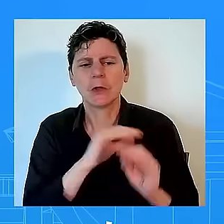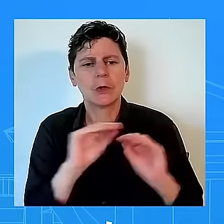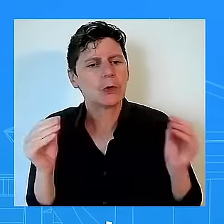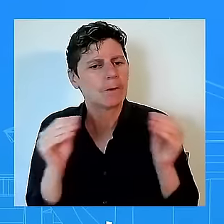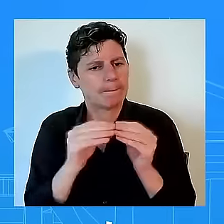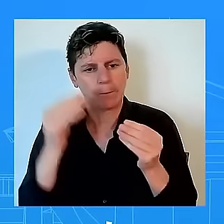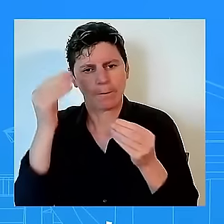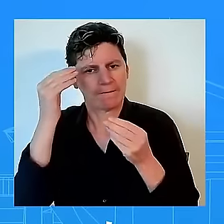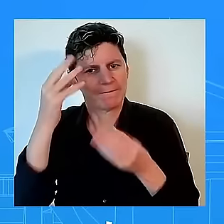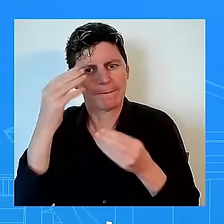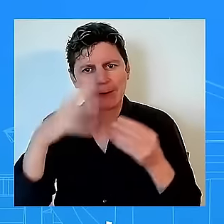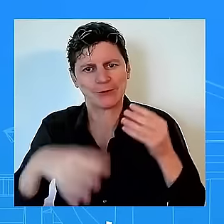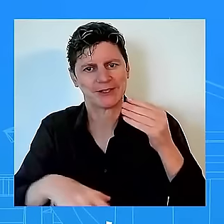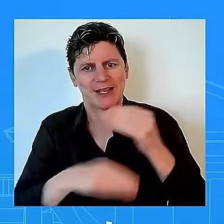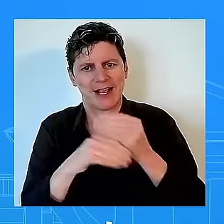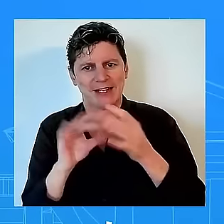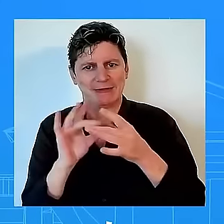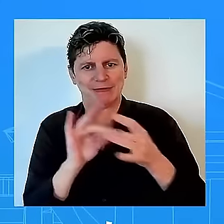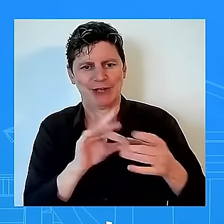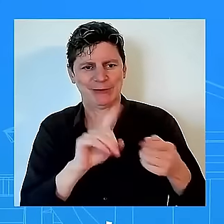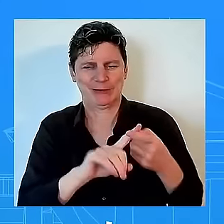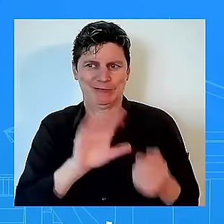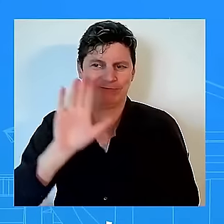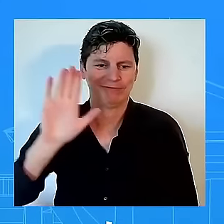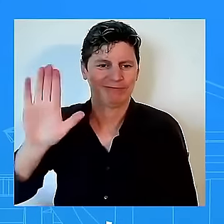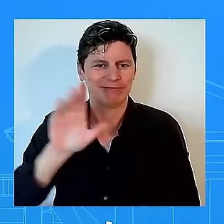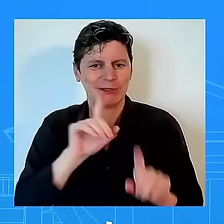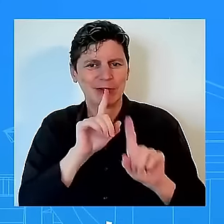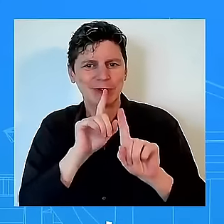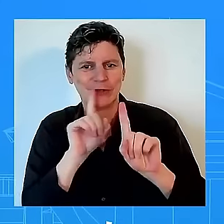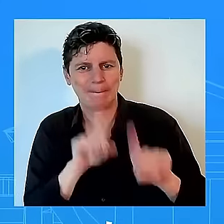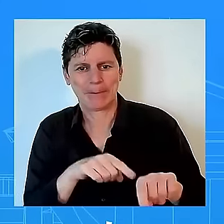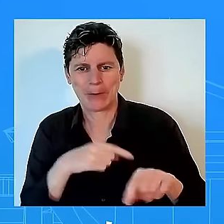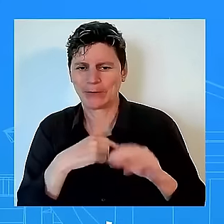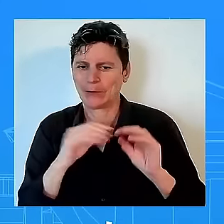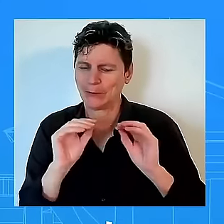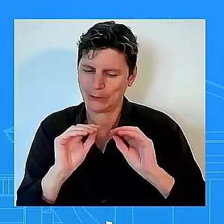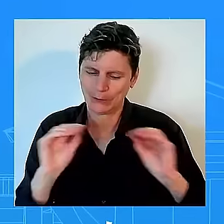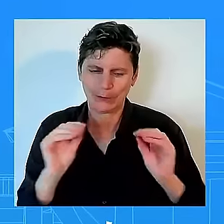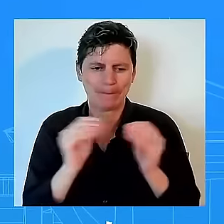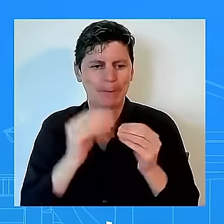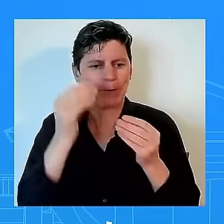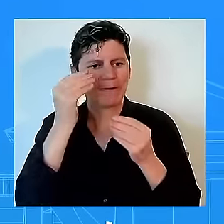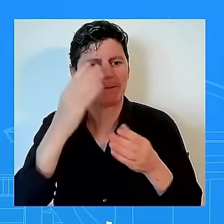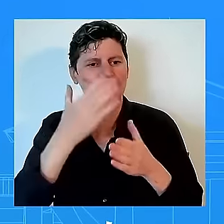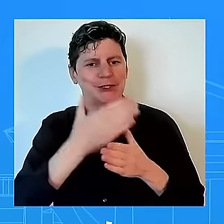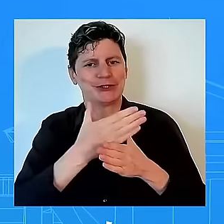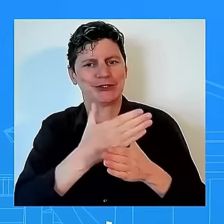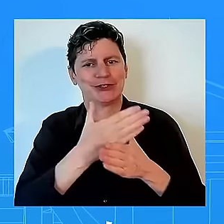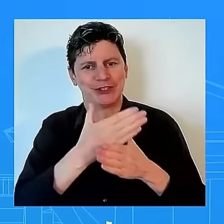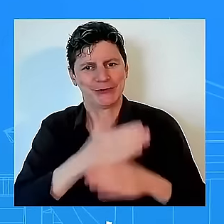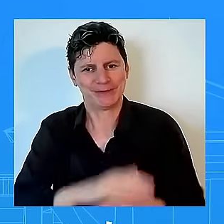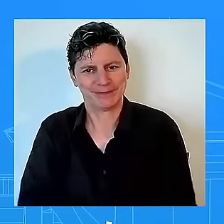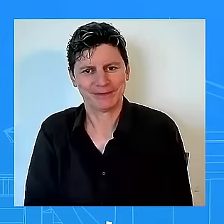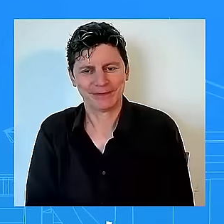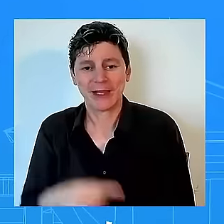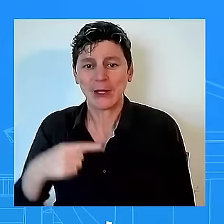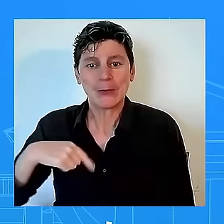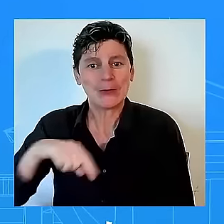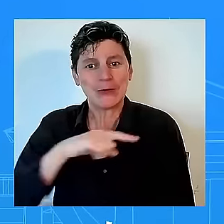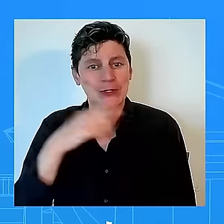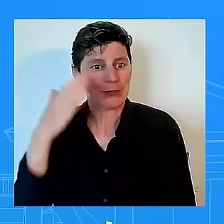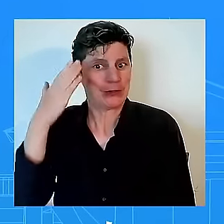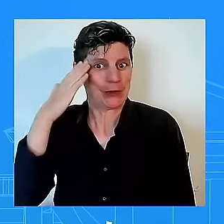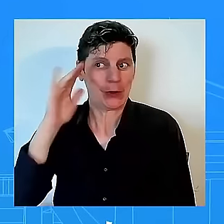i don't have anything beyond uh to share what i can say is that we uh we're not aware of this incident uh and uh